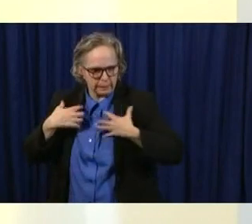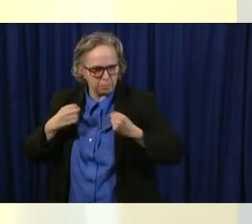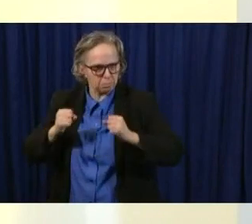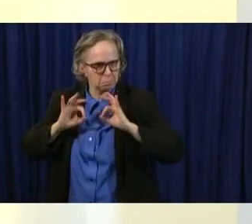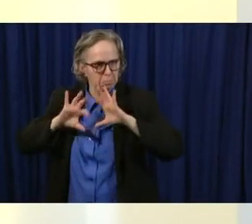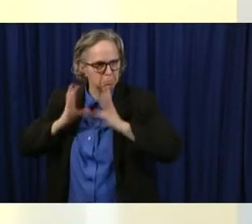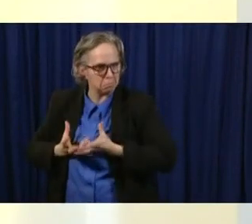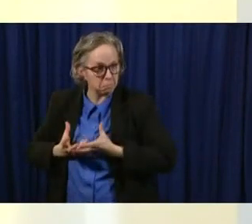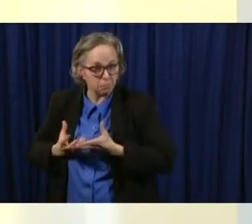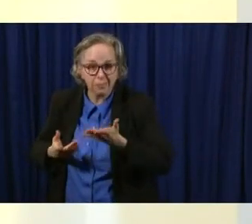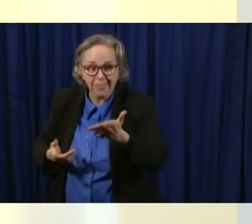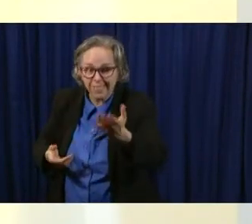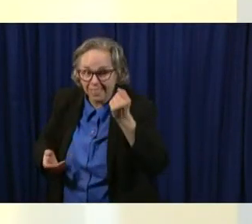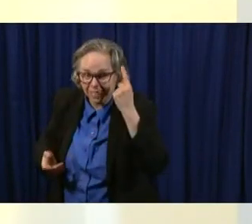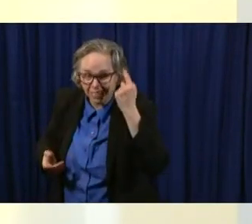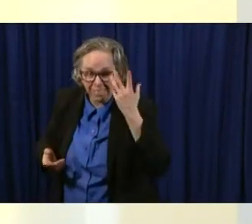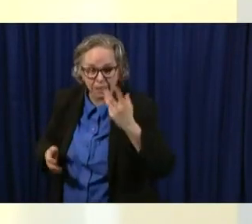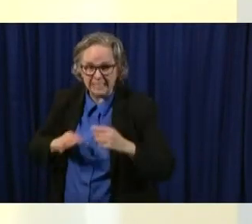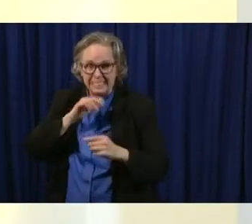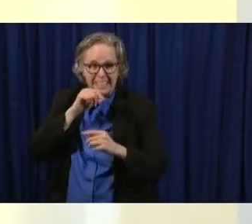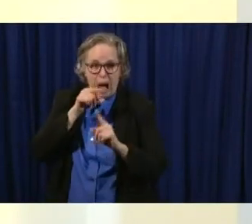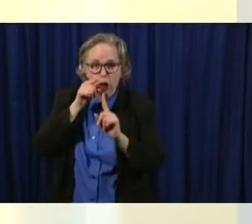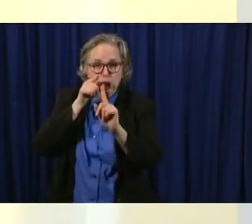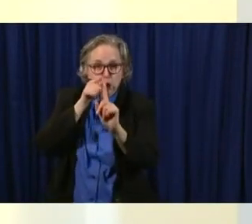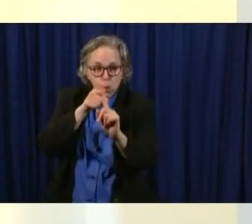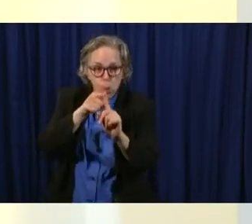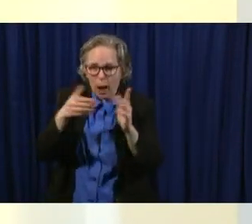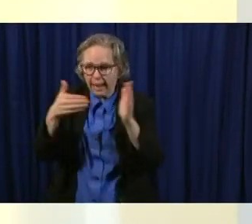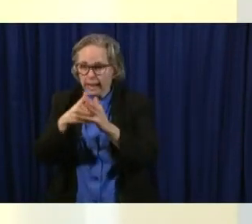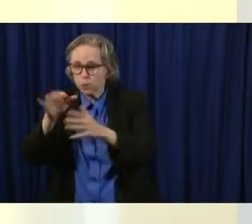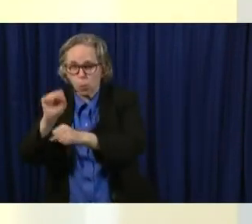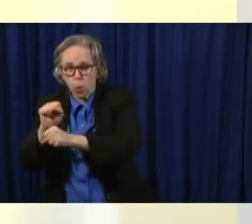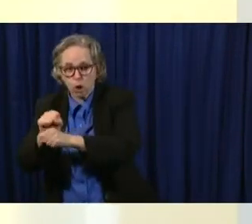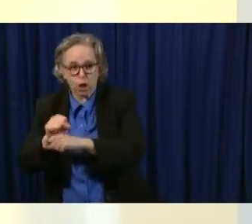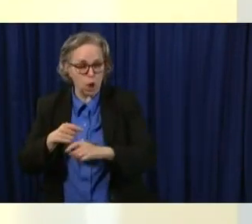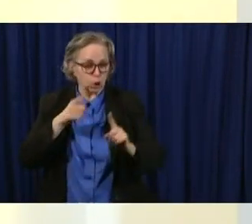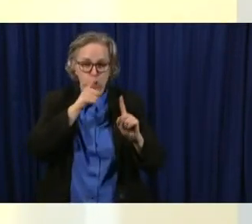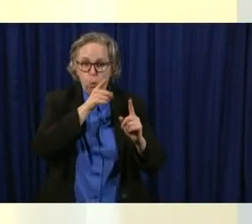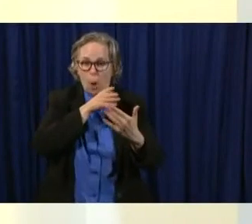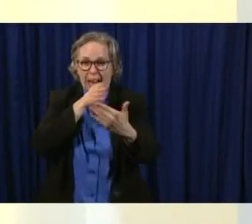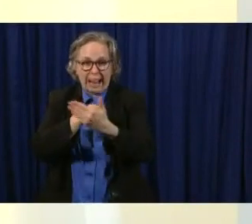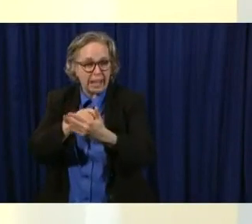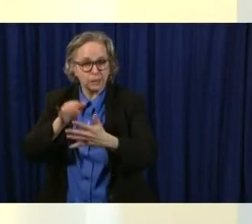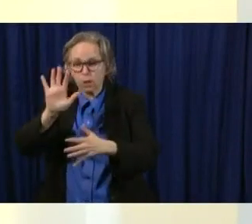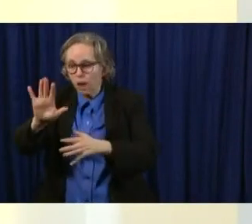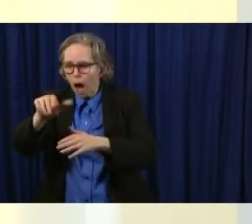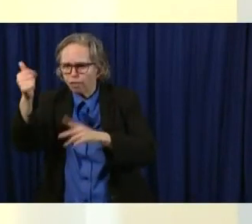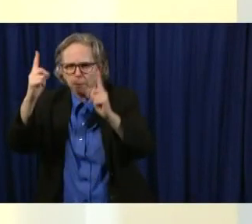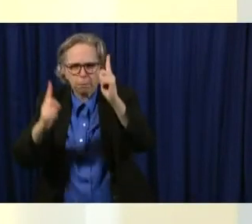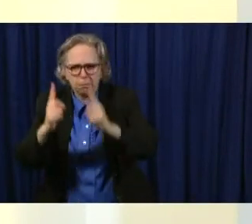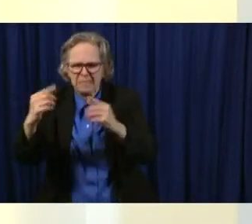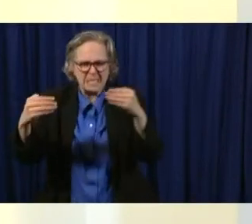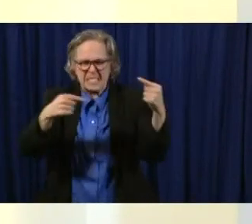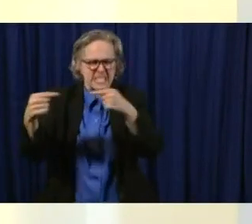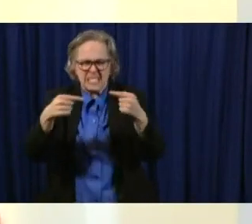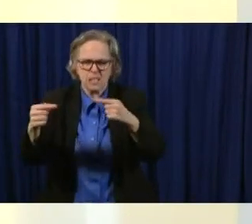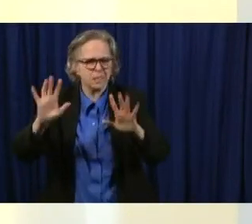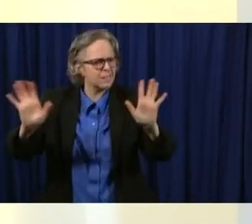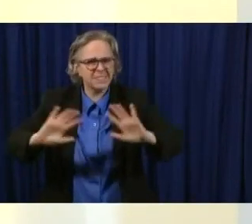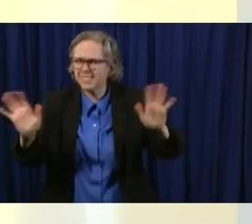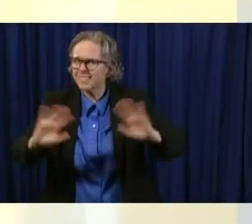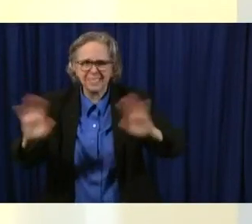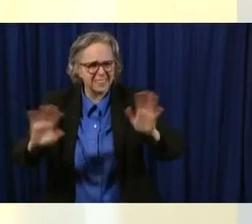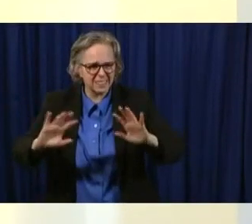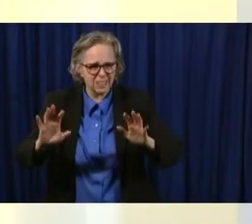against where you work. It's never just your health versus where you do your faith. It's